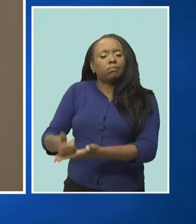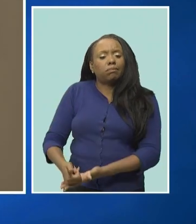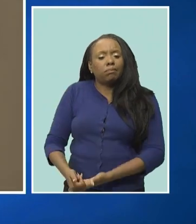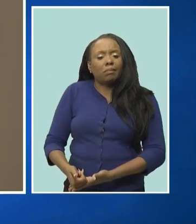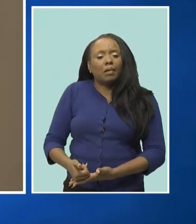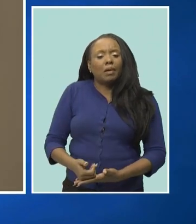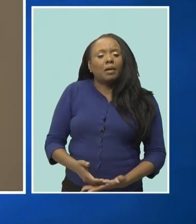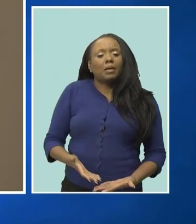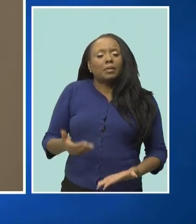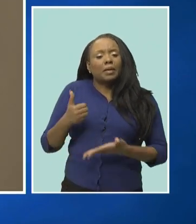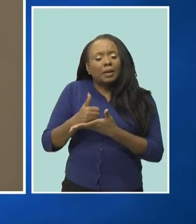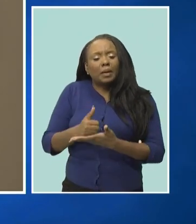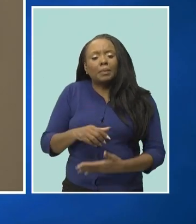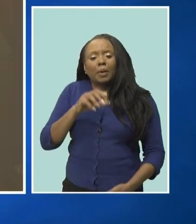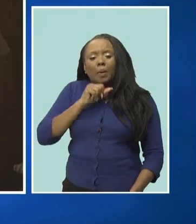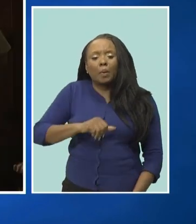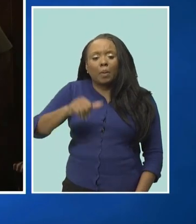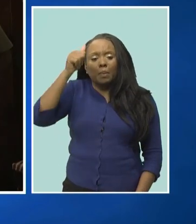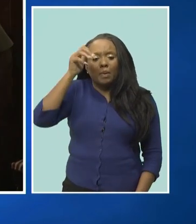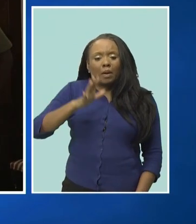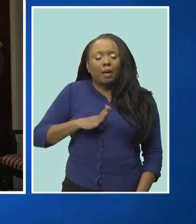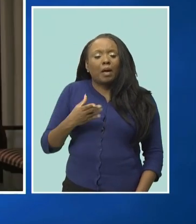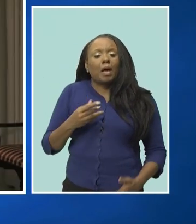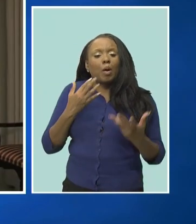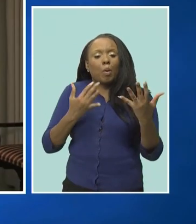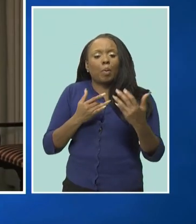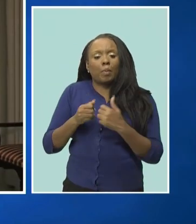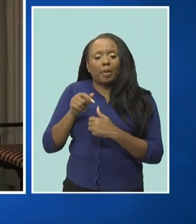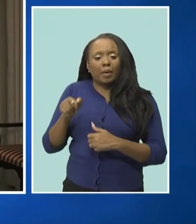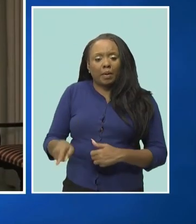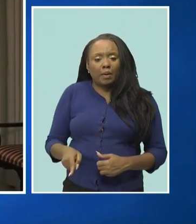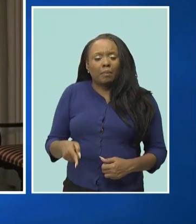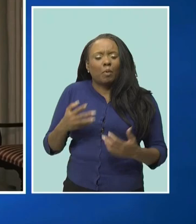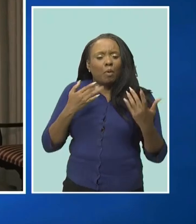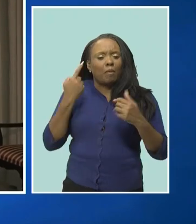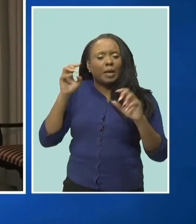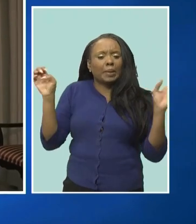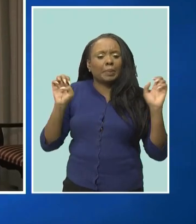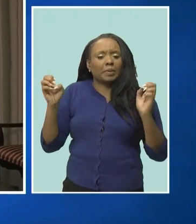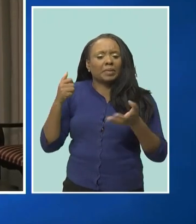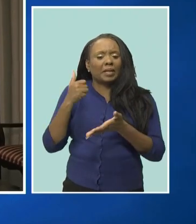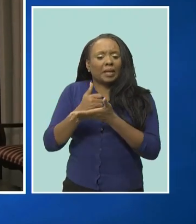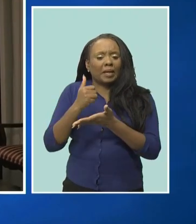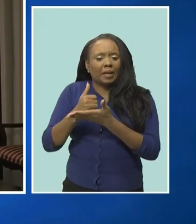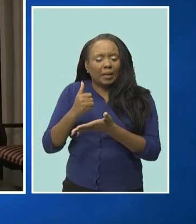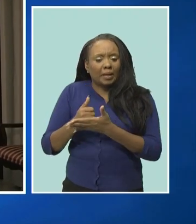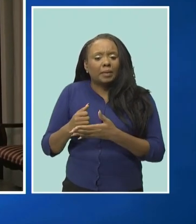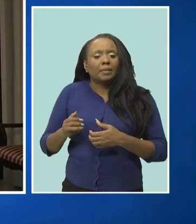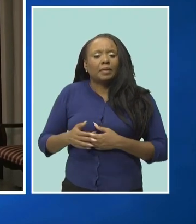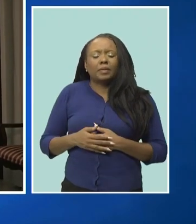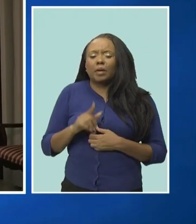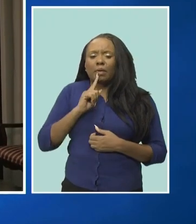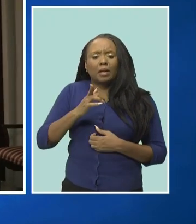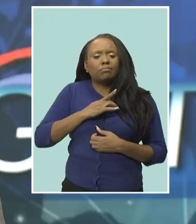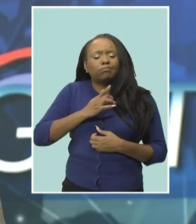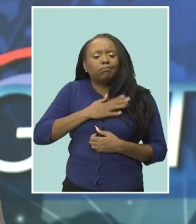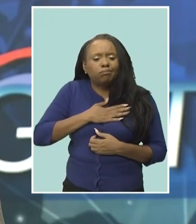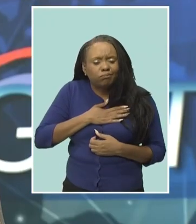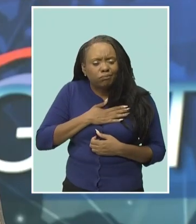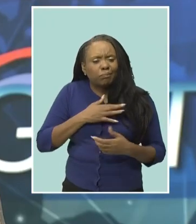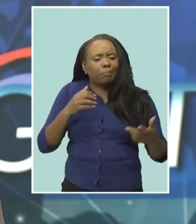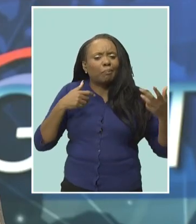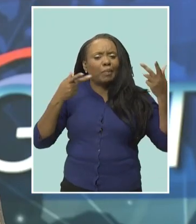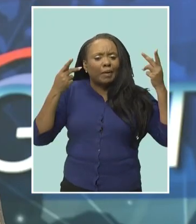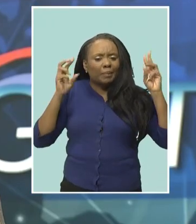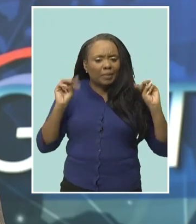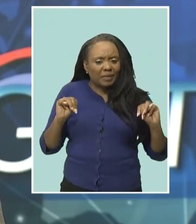to ease the distress of the elderly gentlemen while seeking emergency assistance from a number of national agencies this